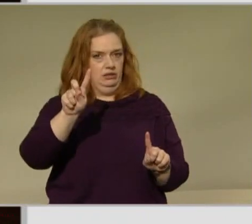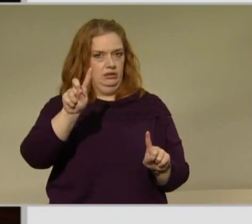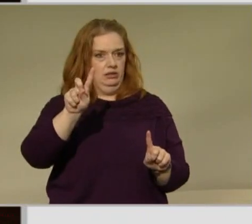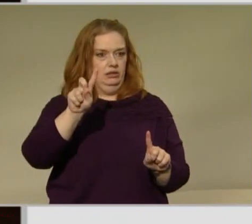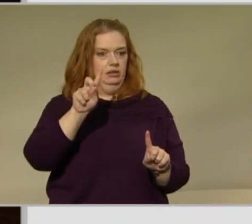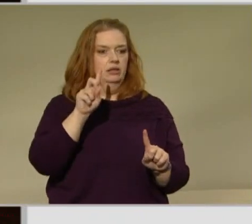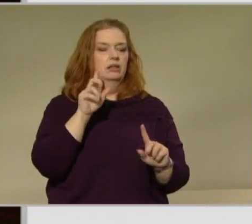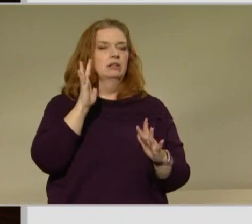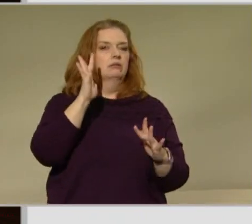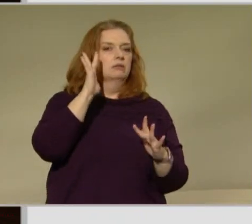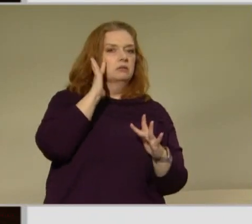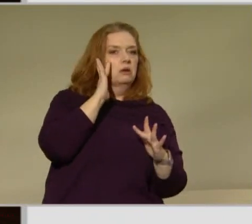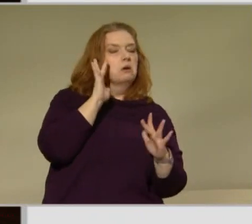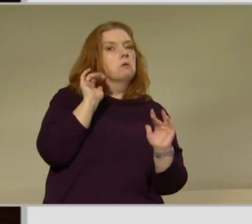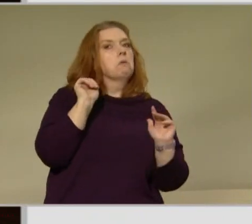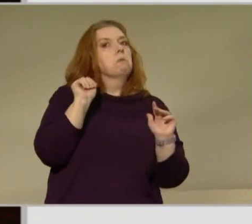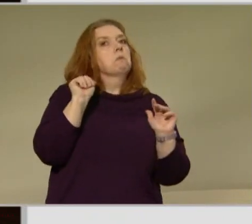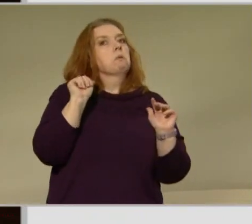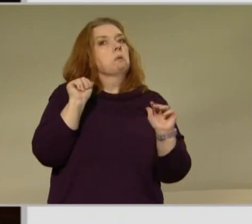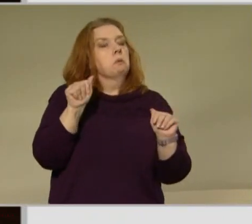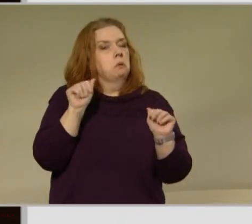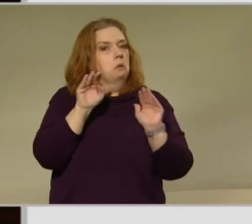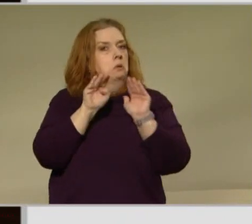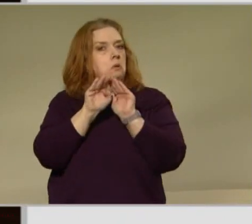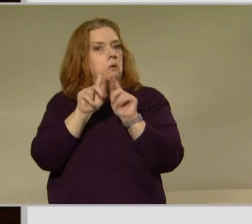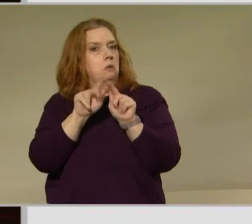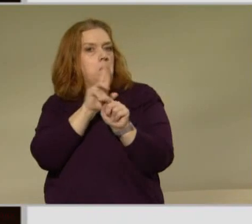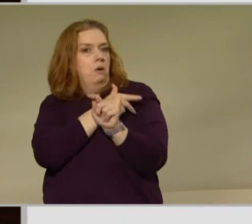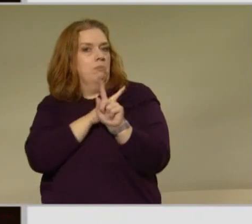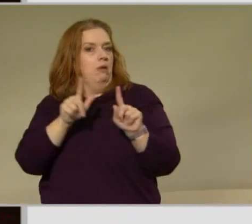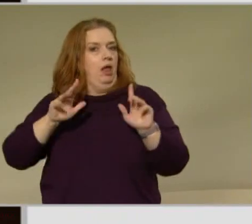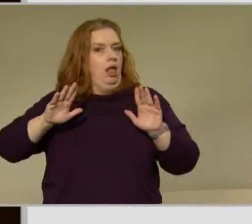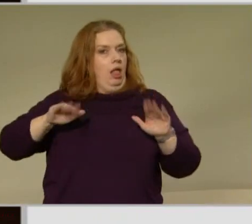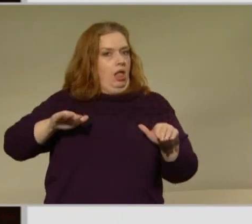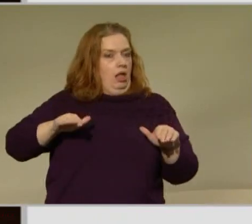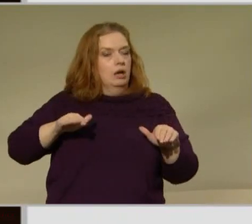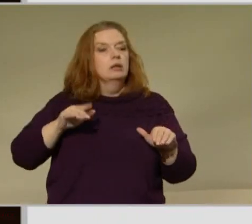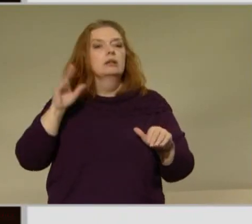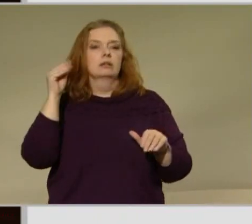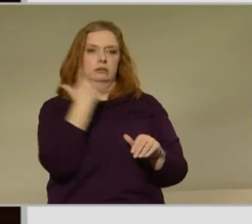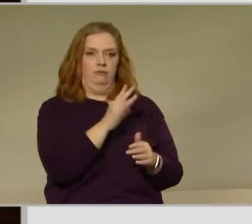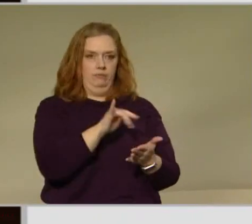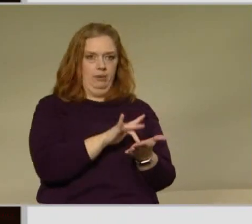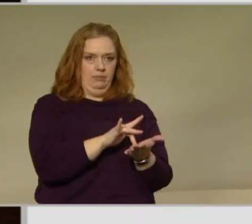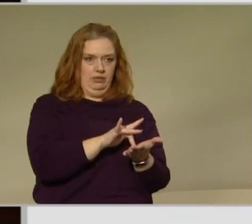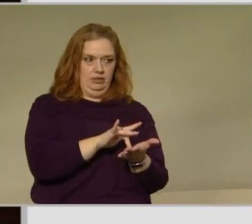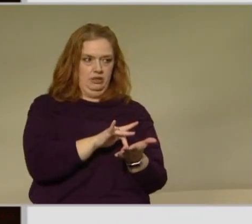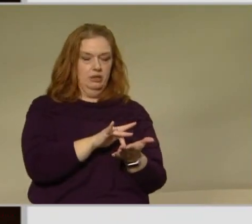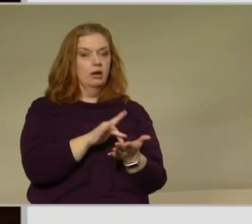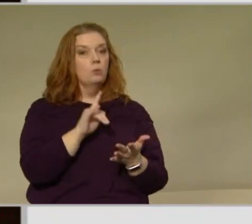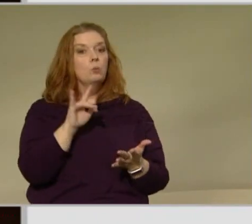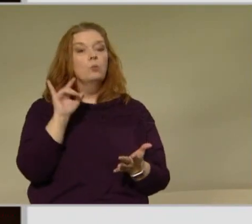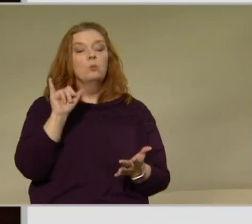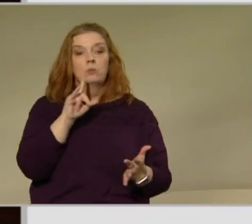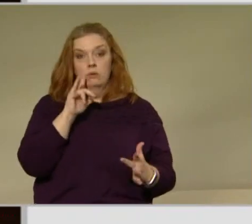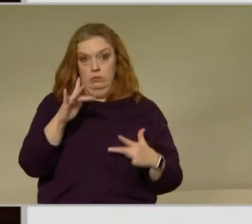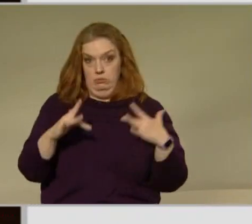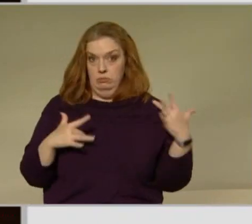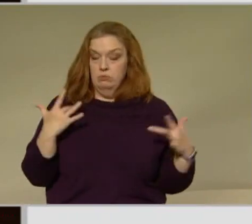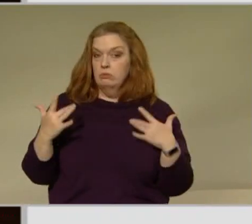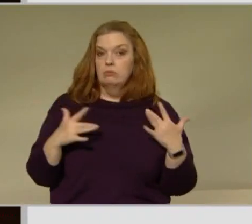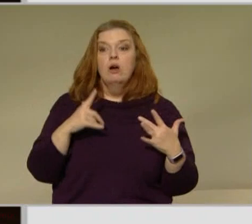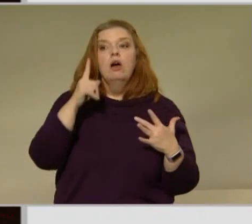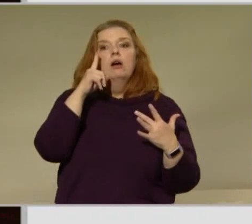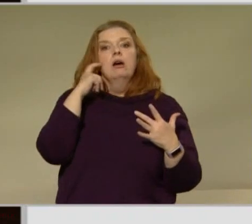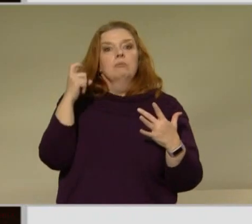risk for being in the hospital but are not in the hospital so this is an exciting development because right now our therapeutics are really